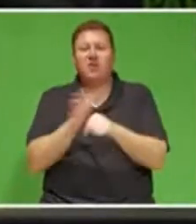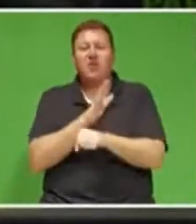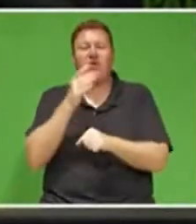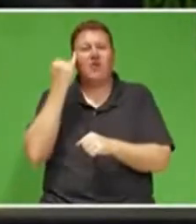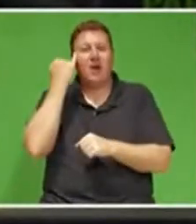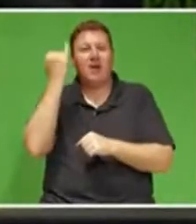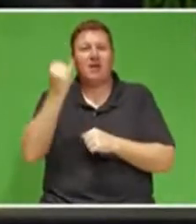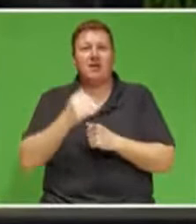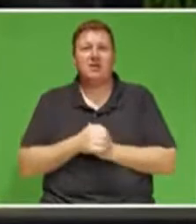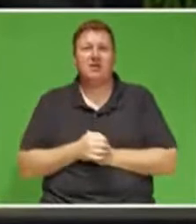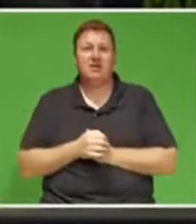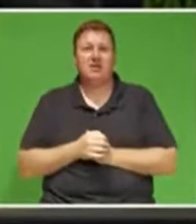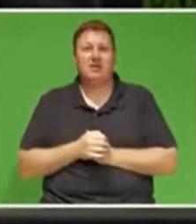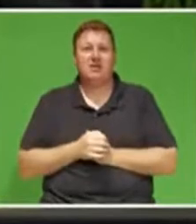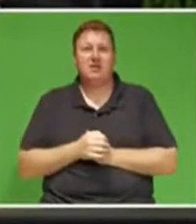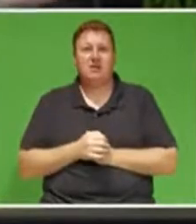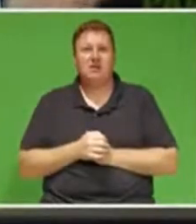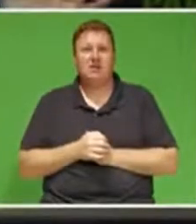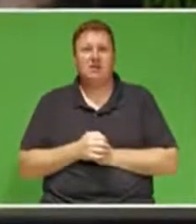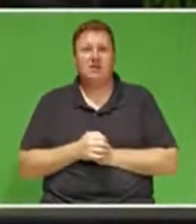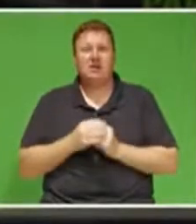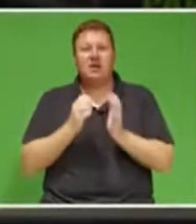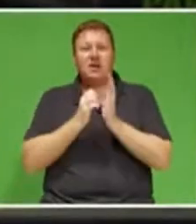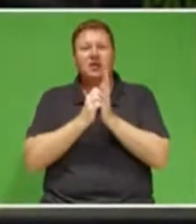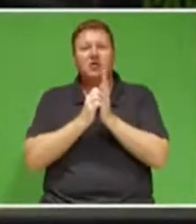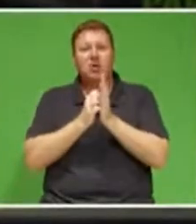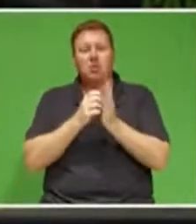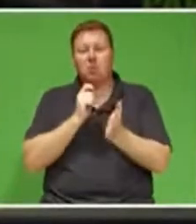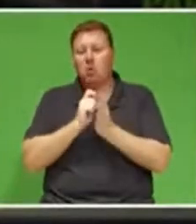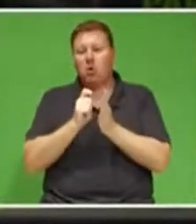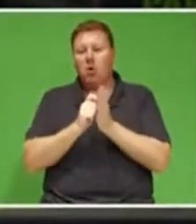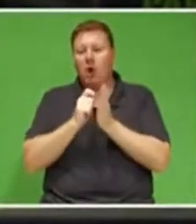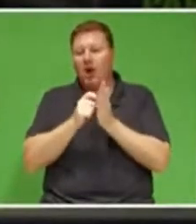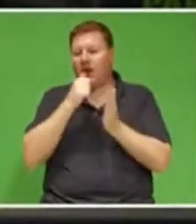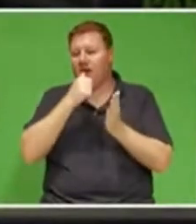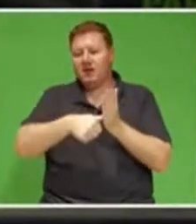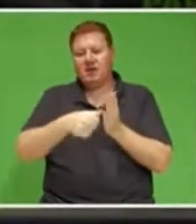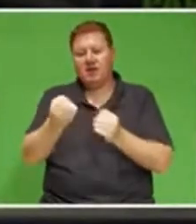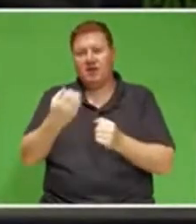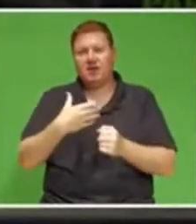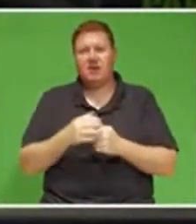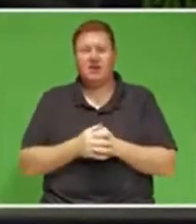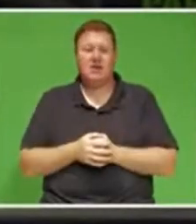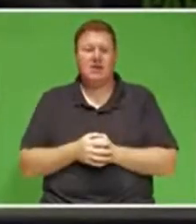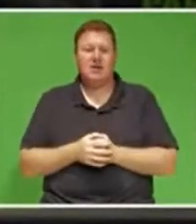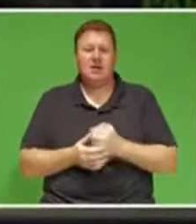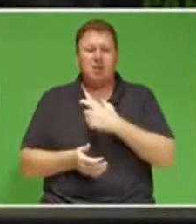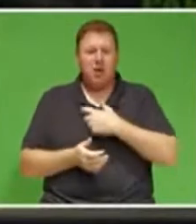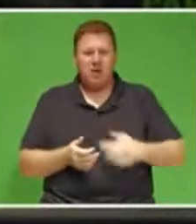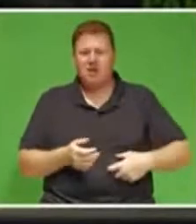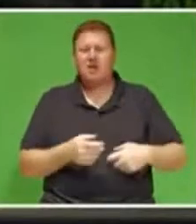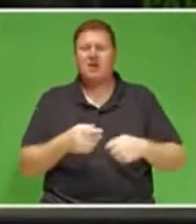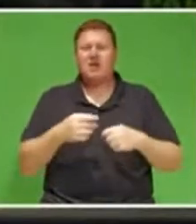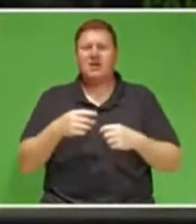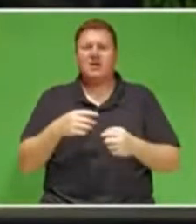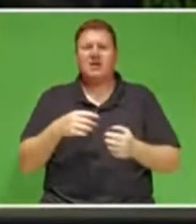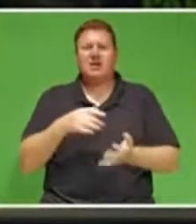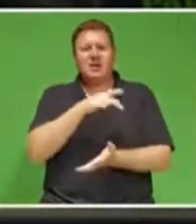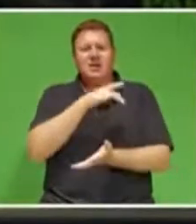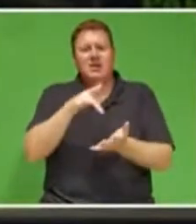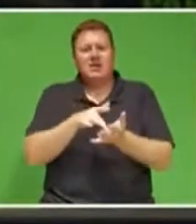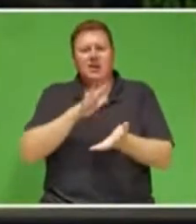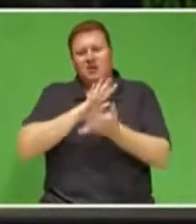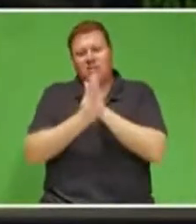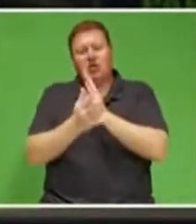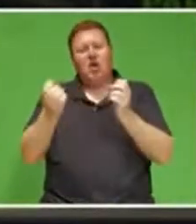such as being able to write letters to me and say, President, declare a state of disaster.